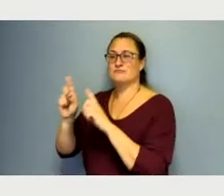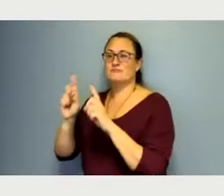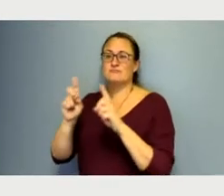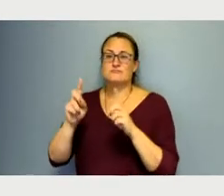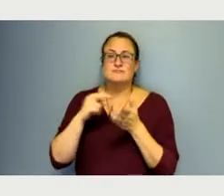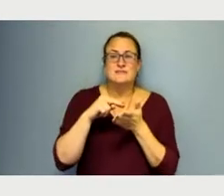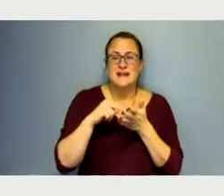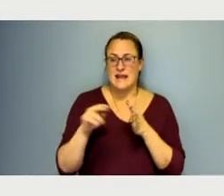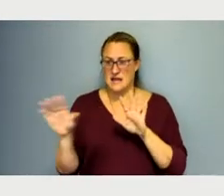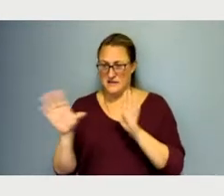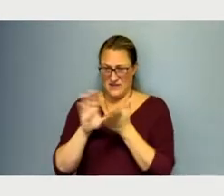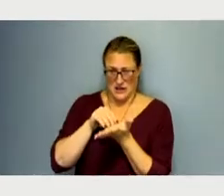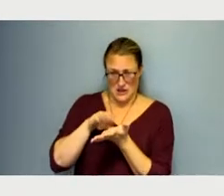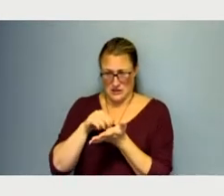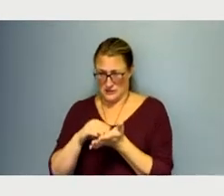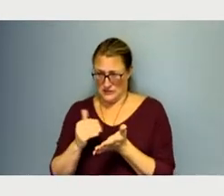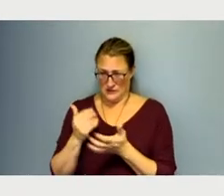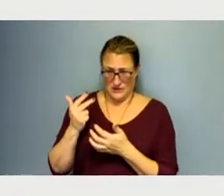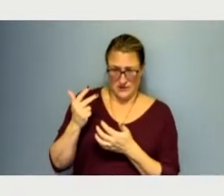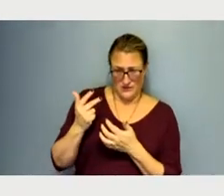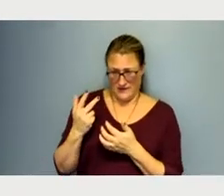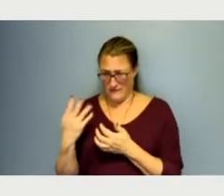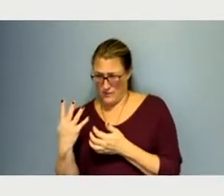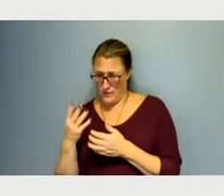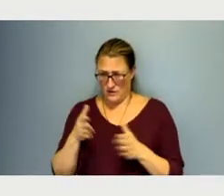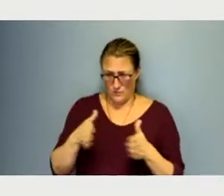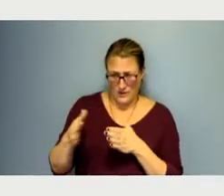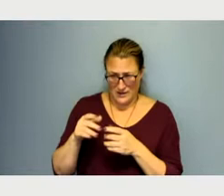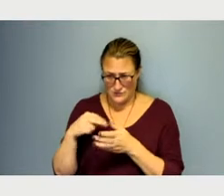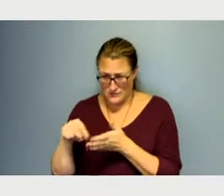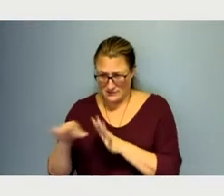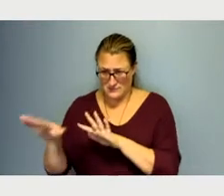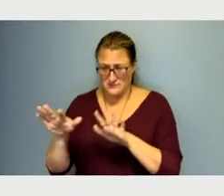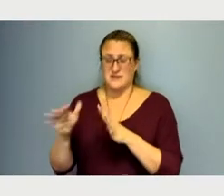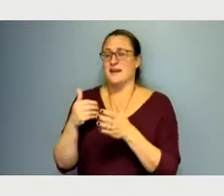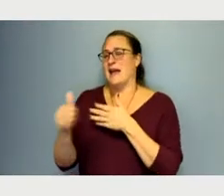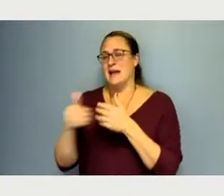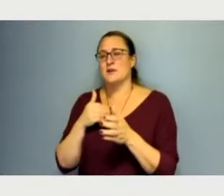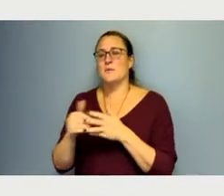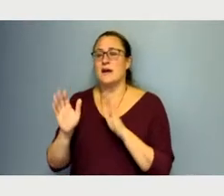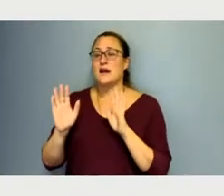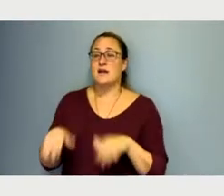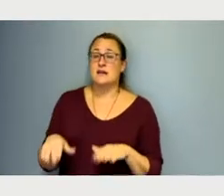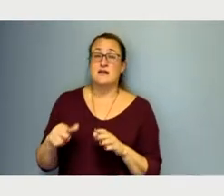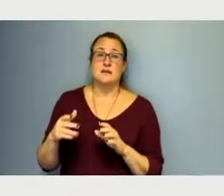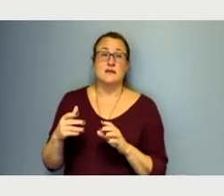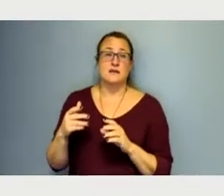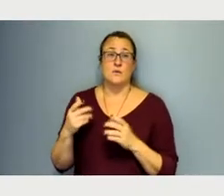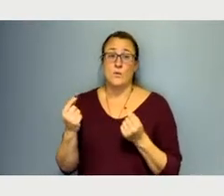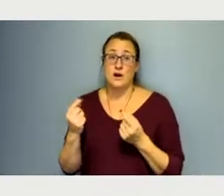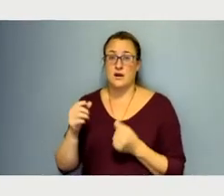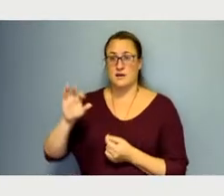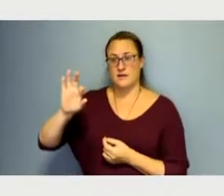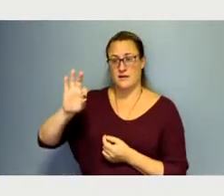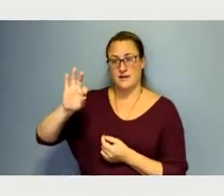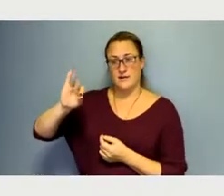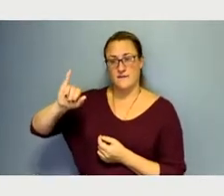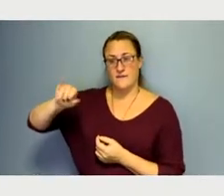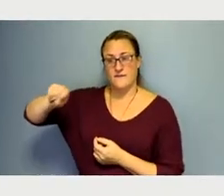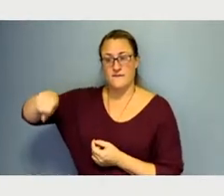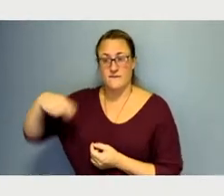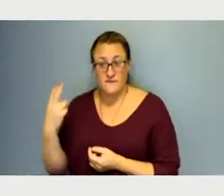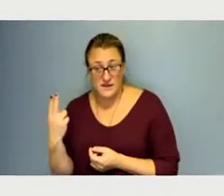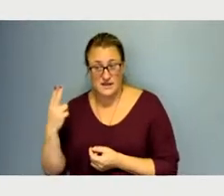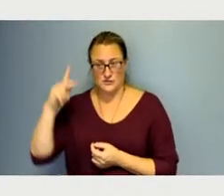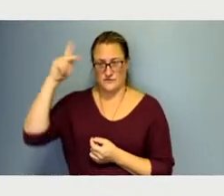at least three moves, three new moves a month. Um, but, but a lot of that, that is the Fish Philosophy. And I bring this up because